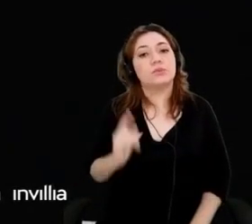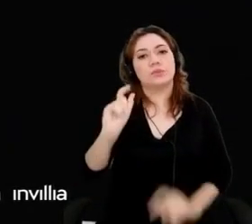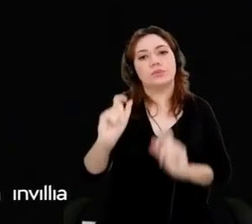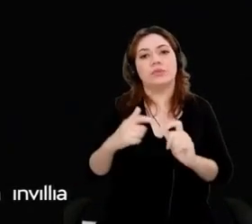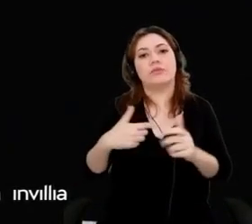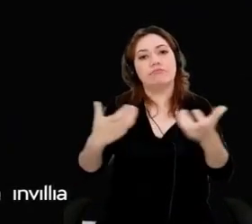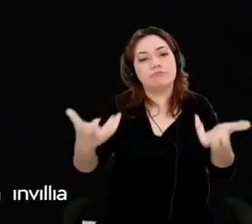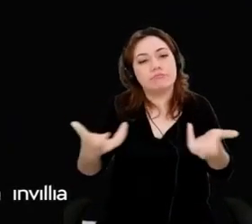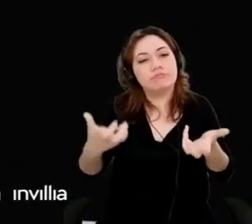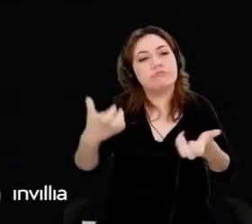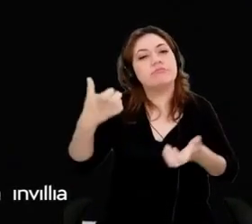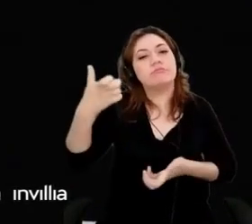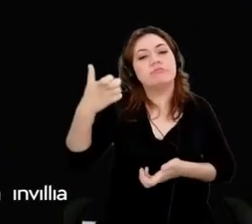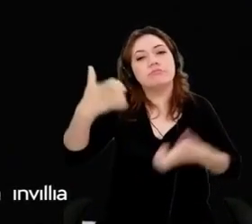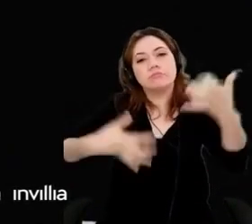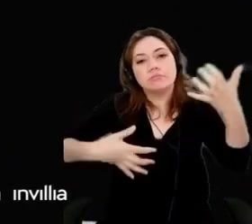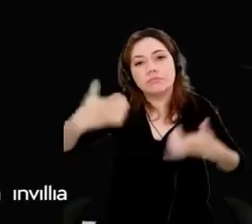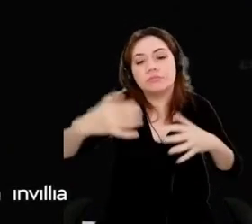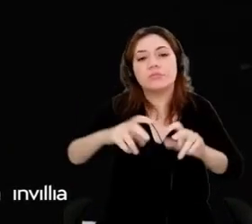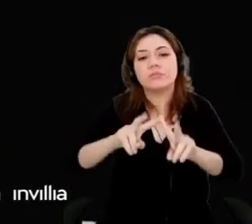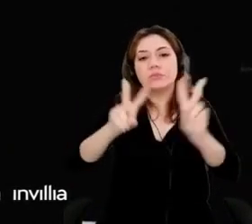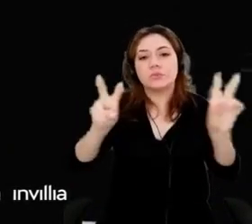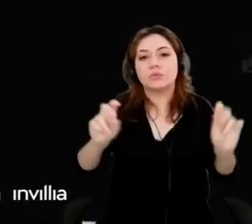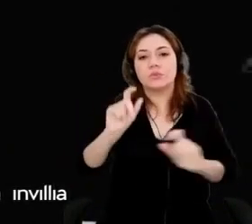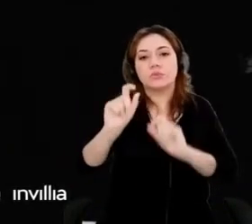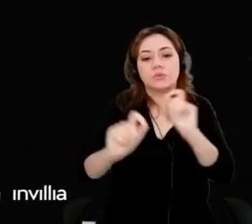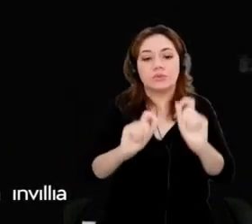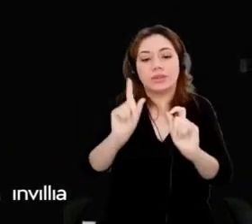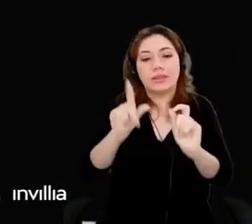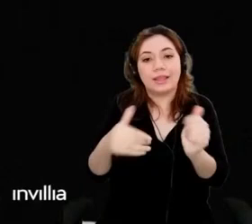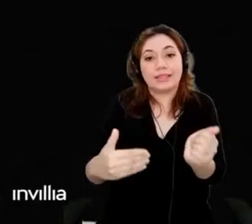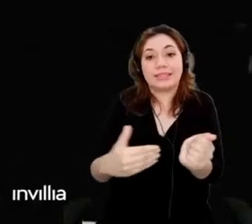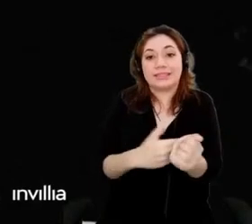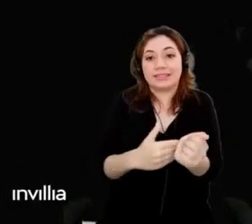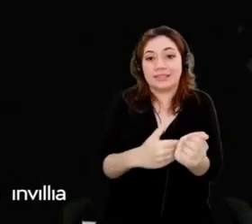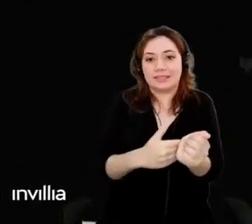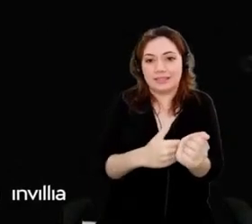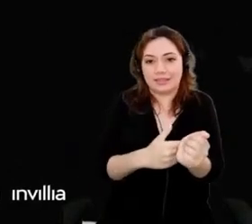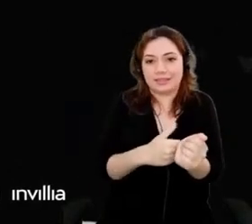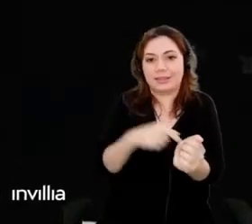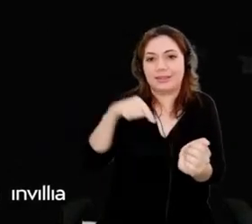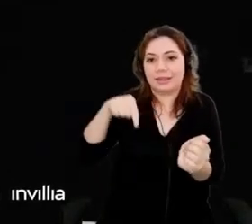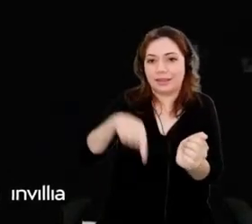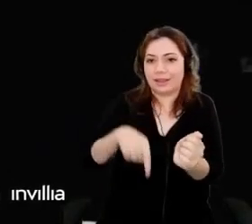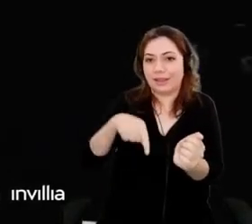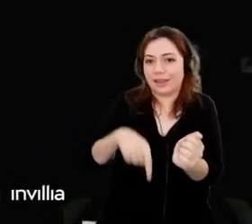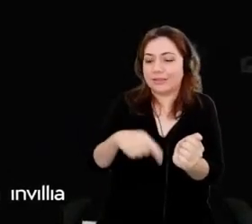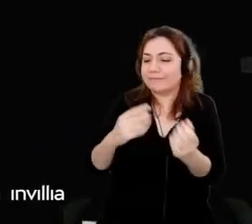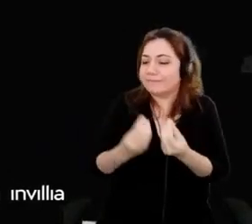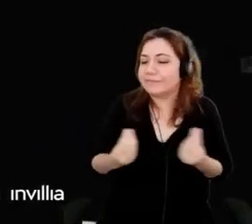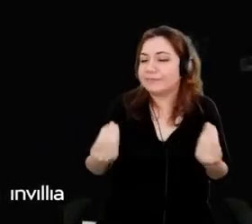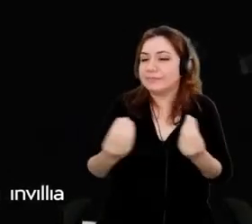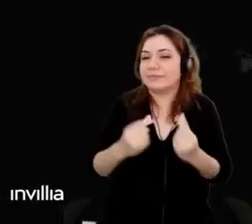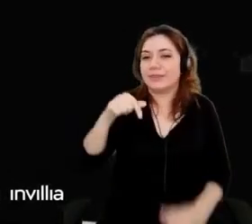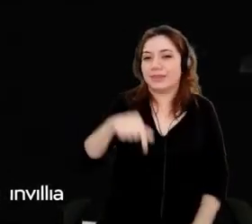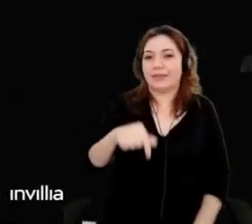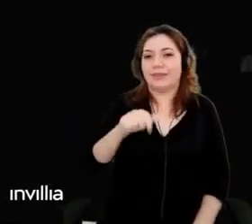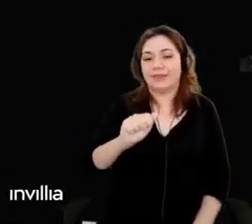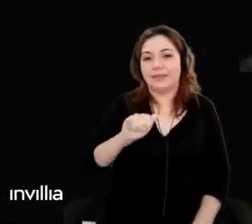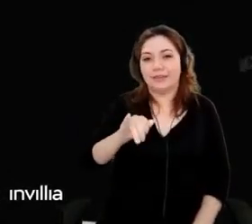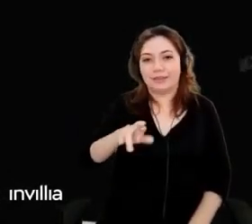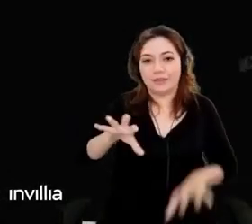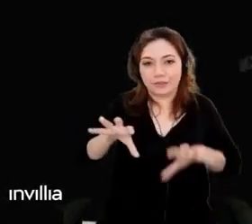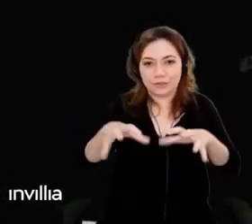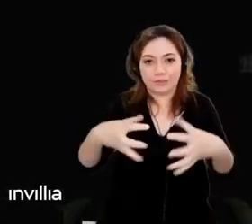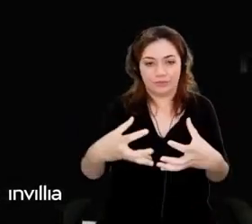our secret sauce at Airgroup. Airgroup companies' secret sauce